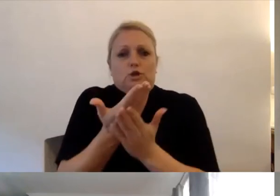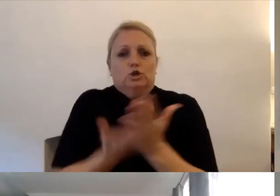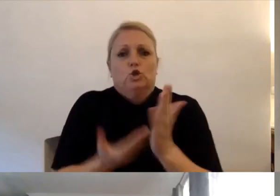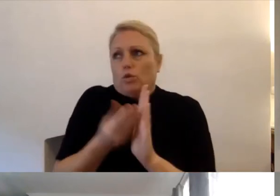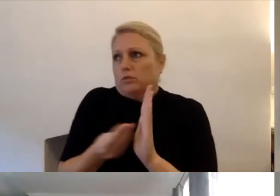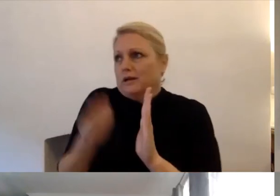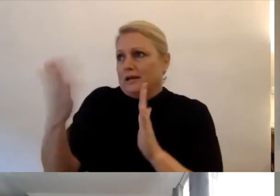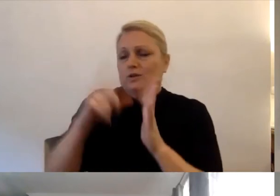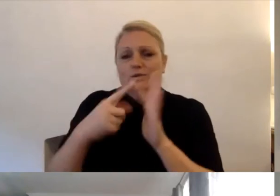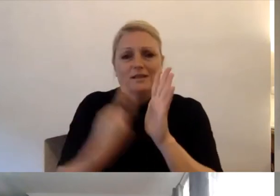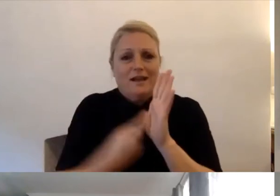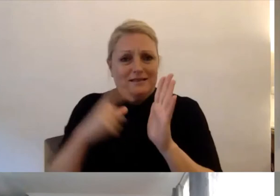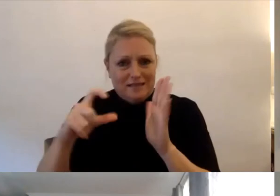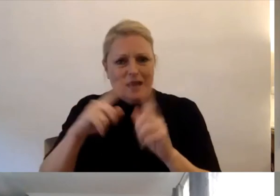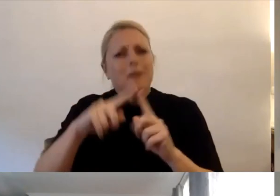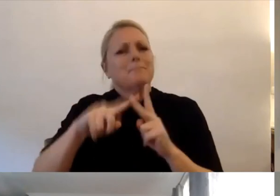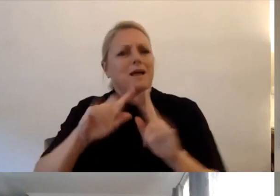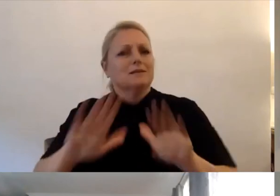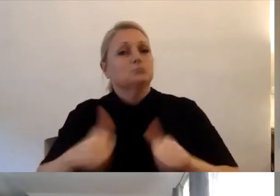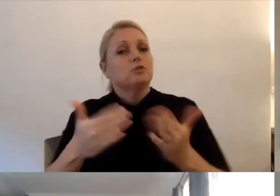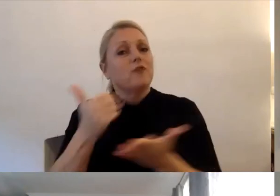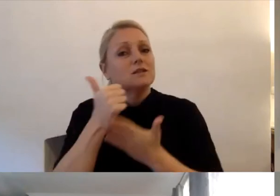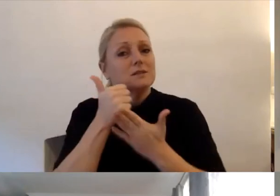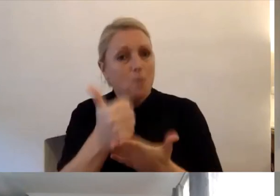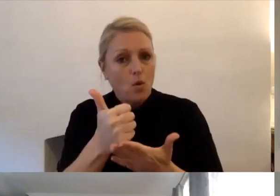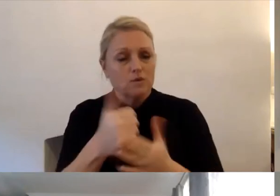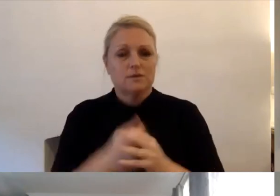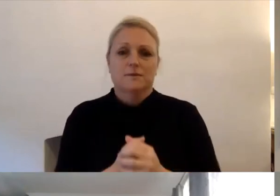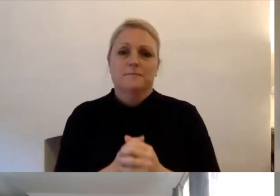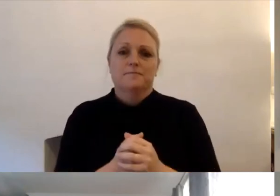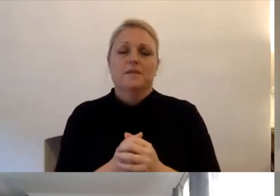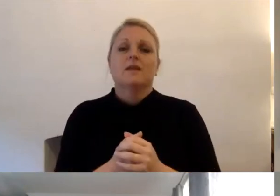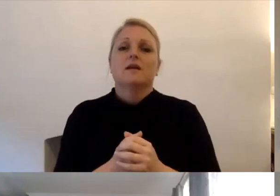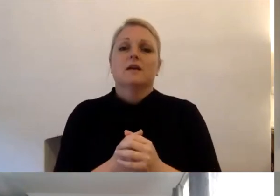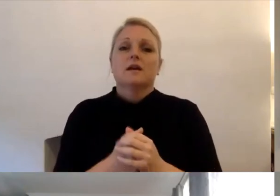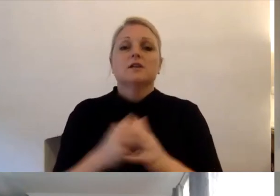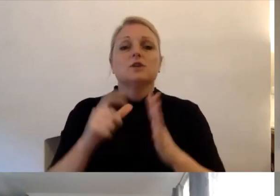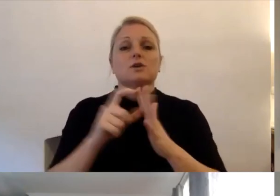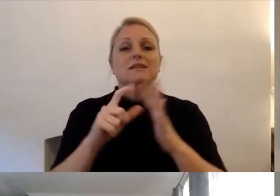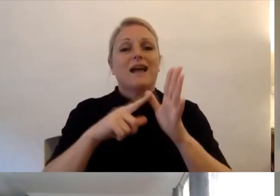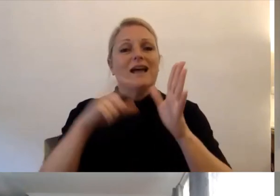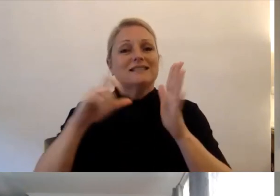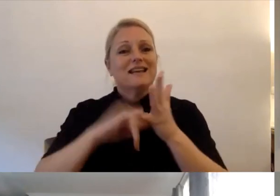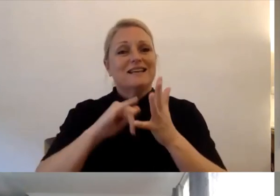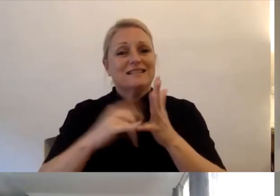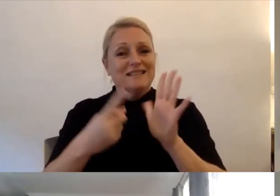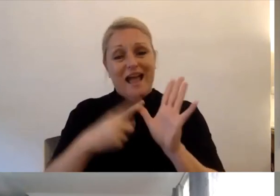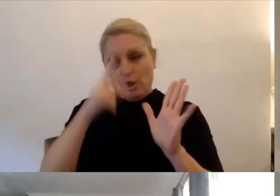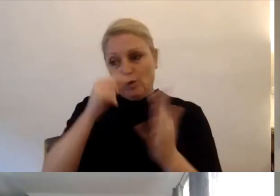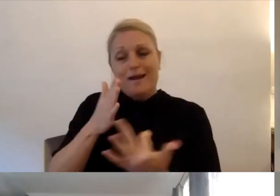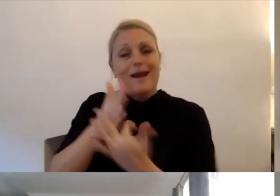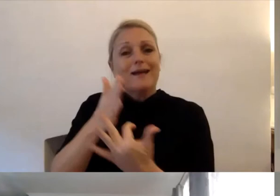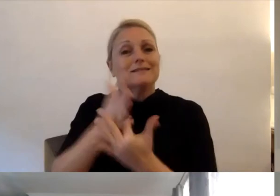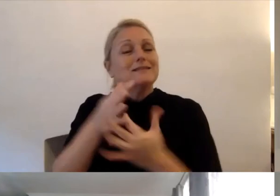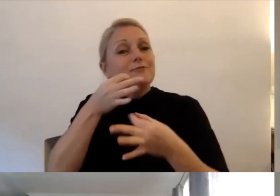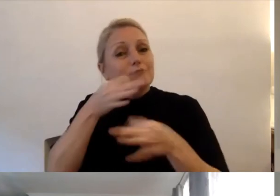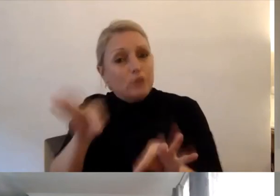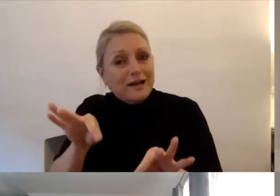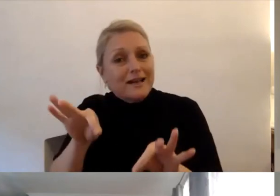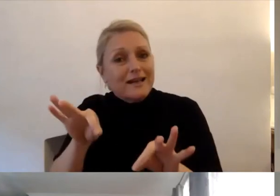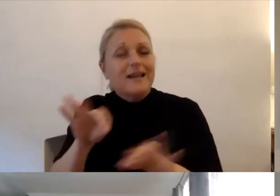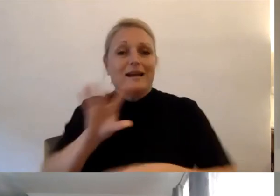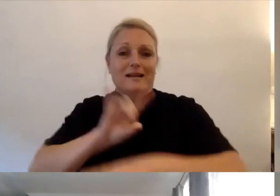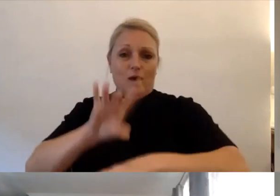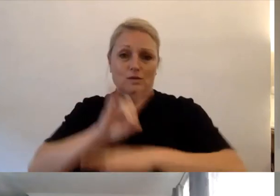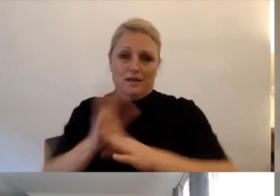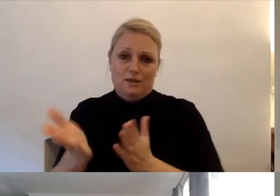So for the DRC, you have access to free legal and counselling services in South Australia. Nationally, the provider for